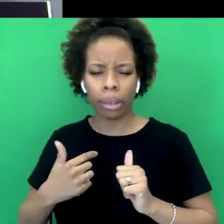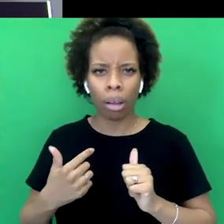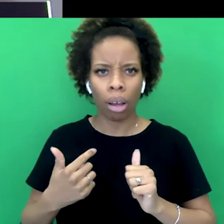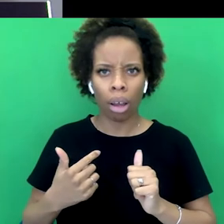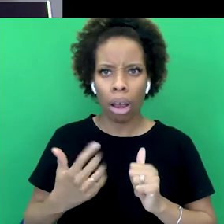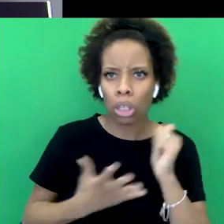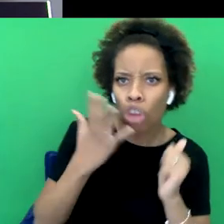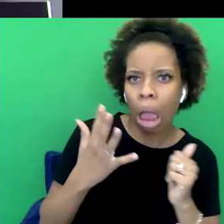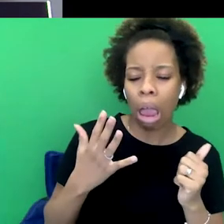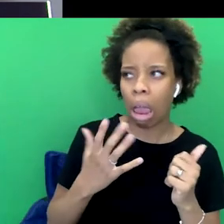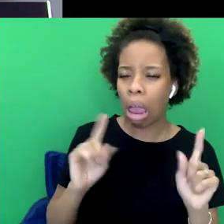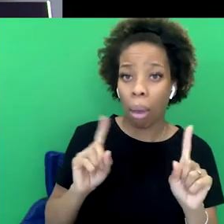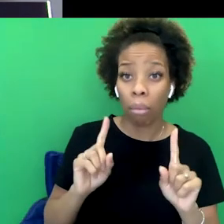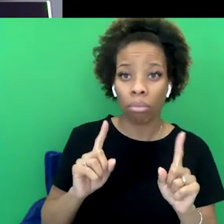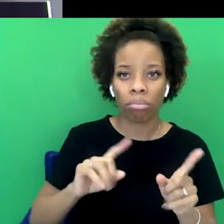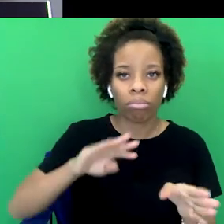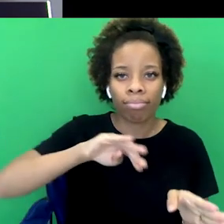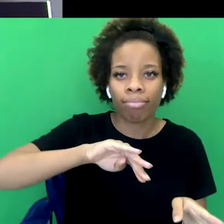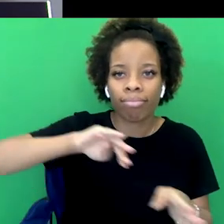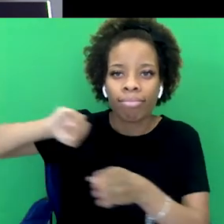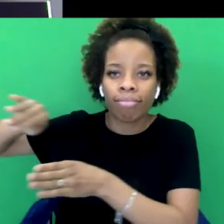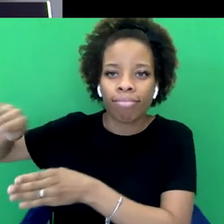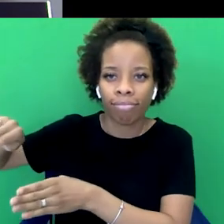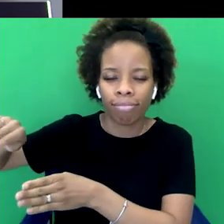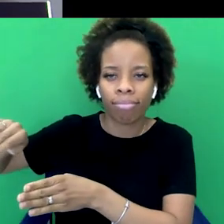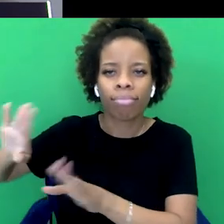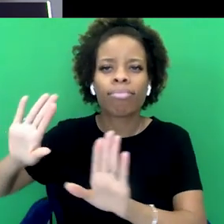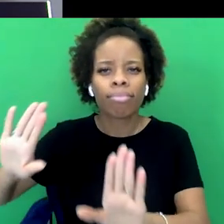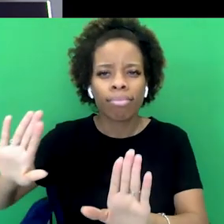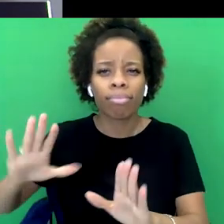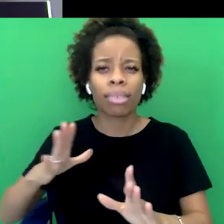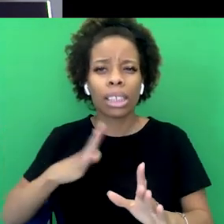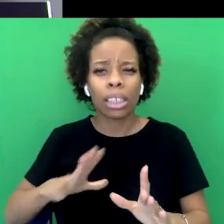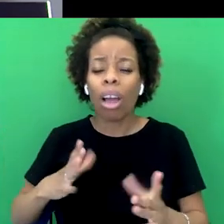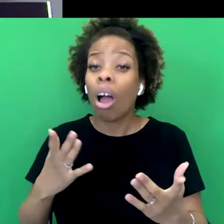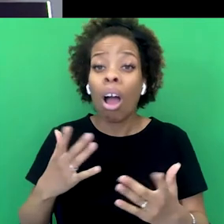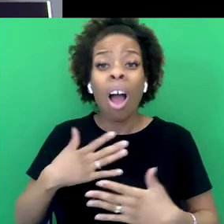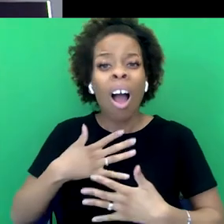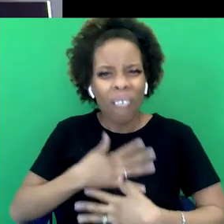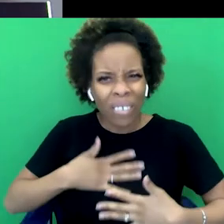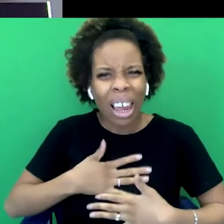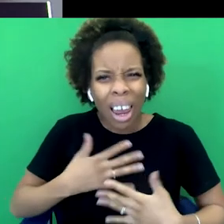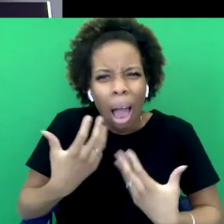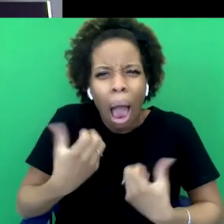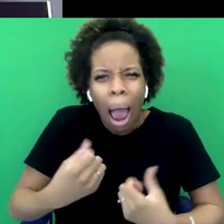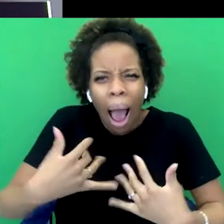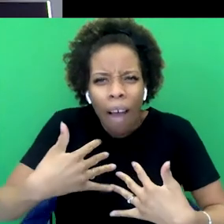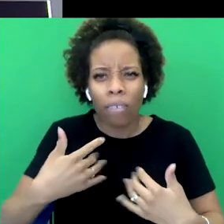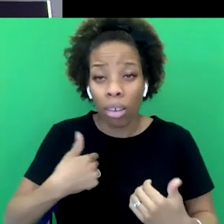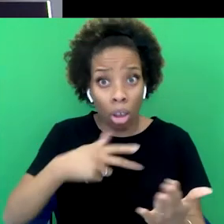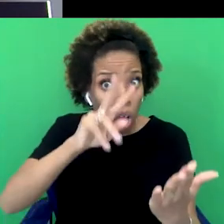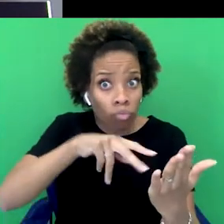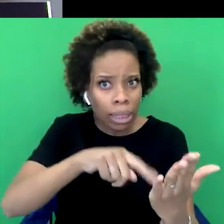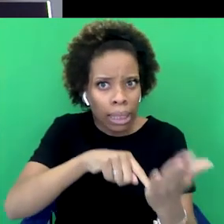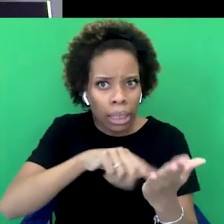much shame. I think we should instead just try to understand you can't eradicate those feelings because when you read about genocide, you're going to have